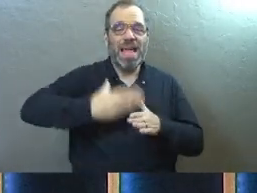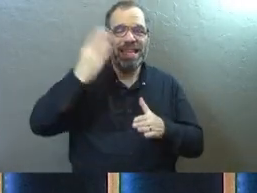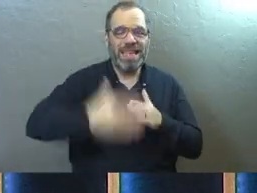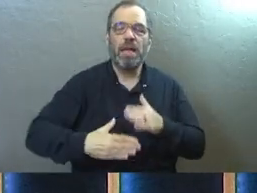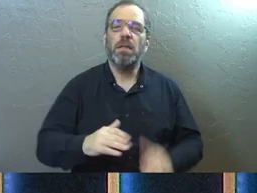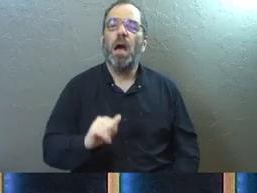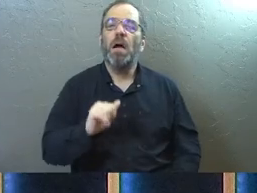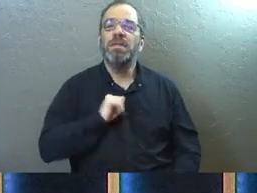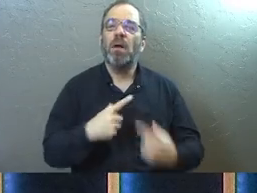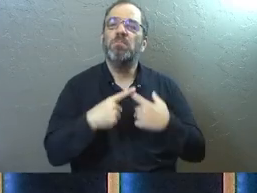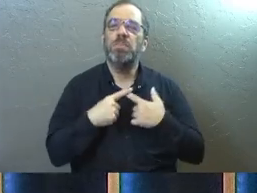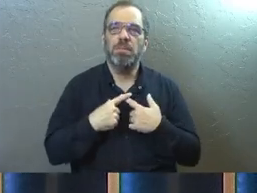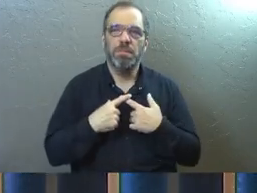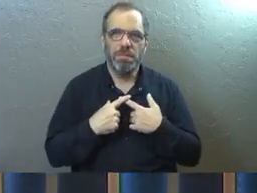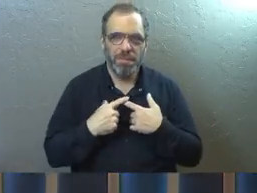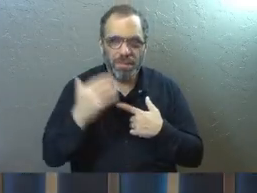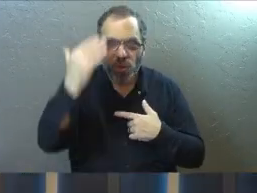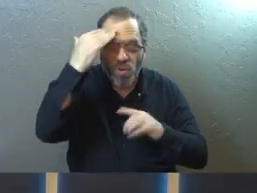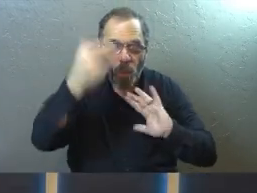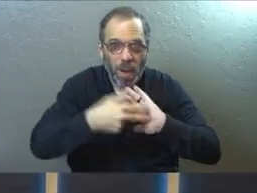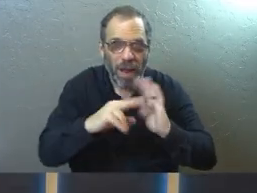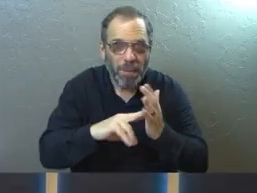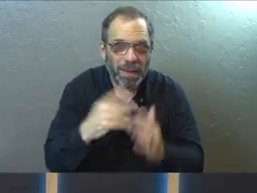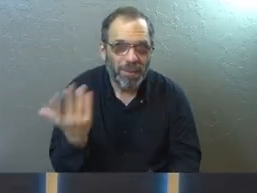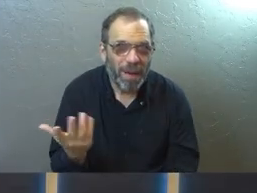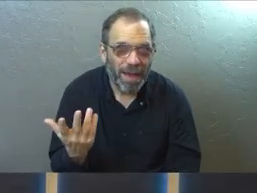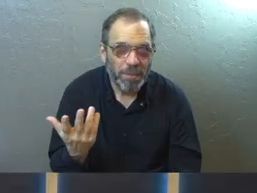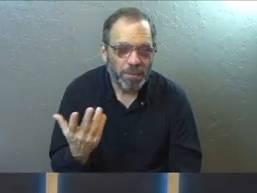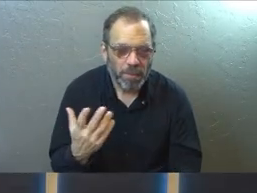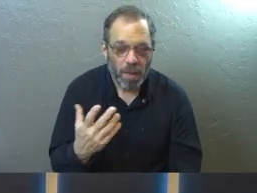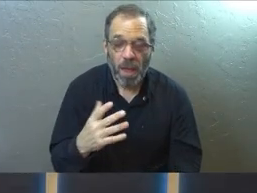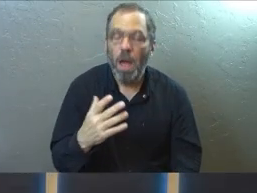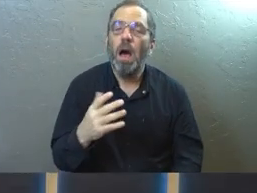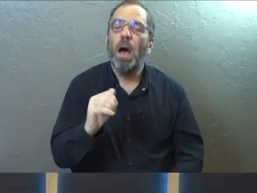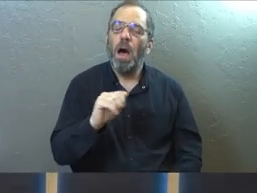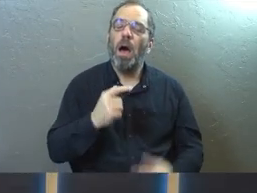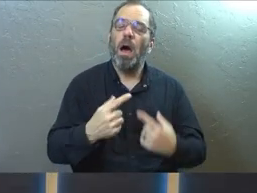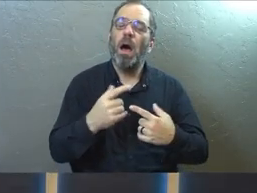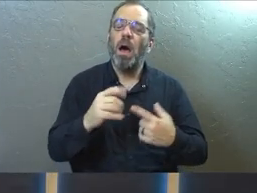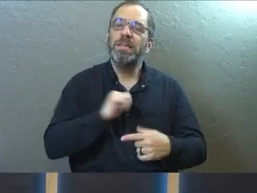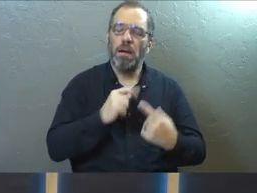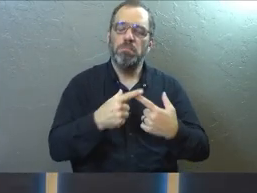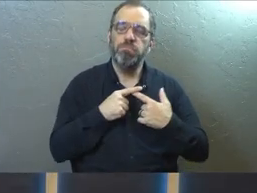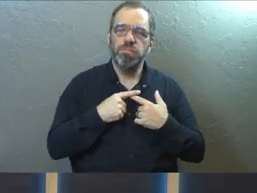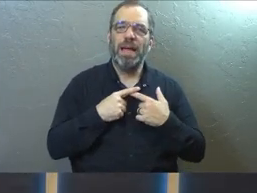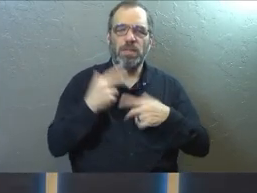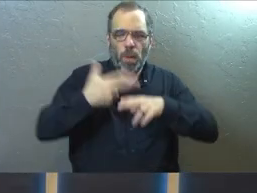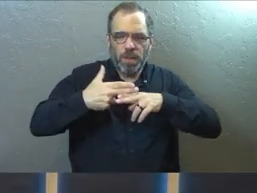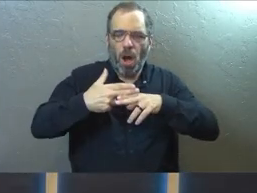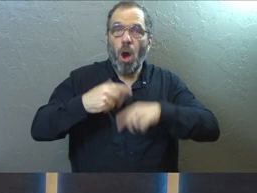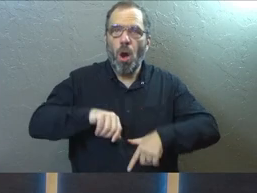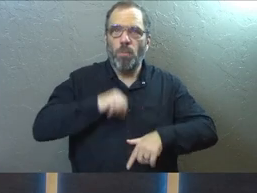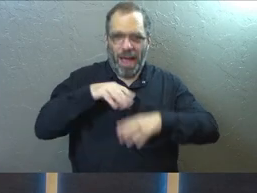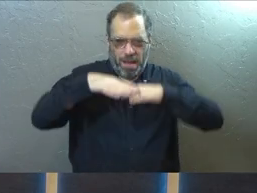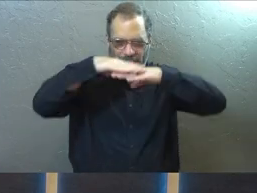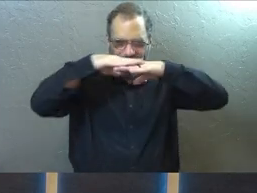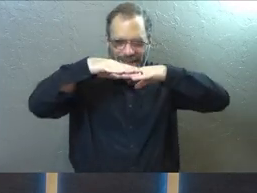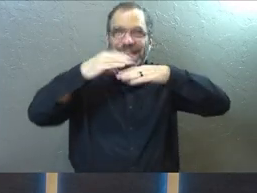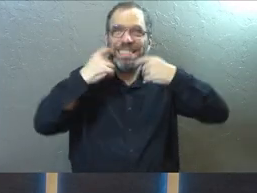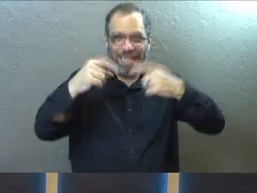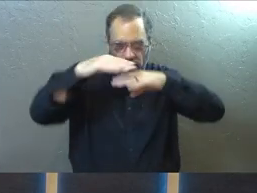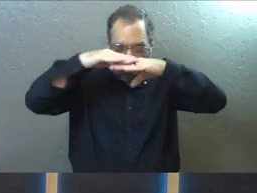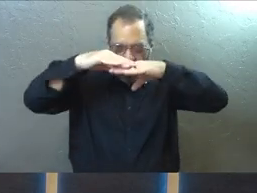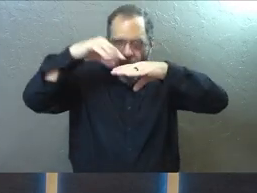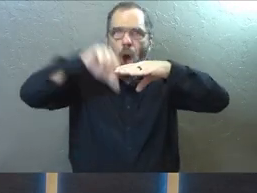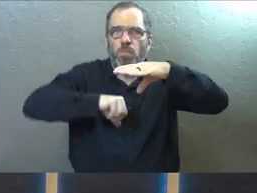end. Self-reliance. Sound familiar? What self-reliance is, is the surface sin. It's pride that's underneath it.